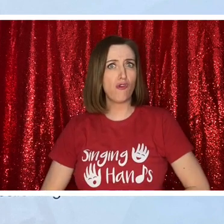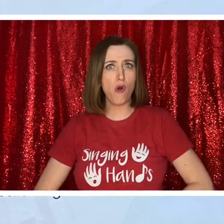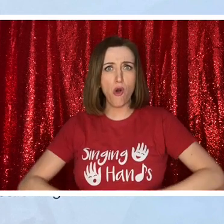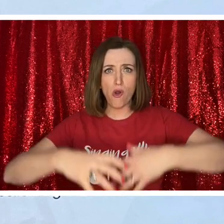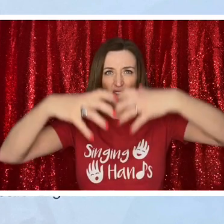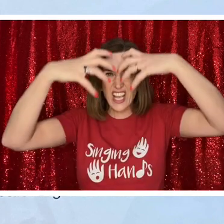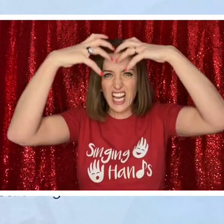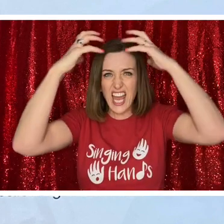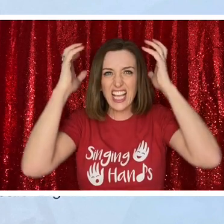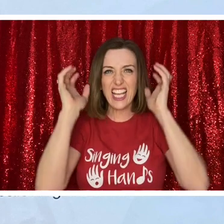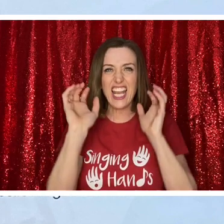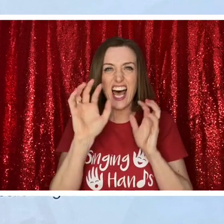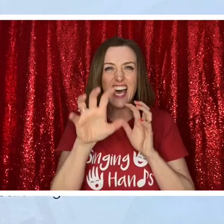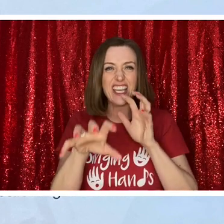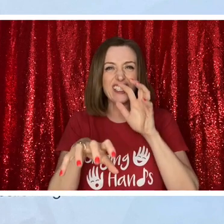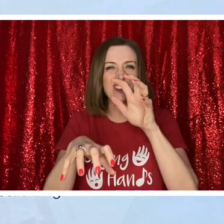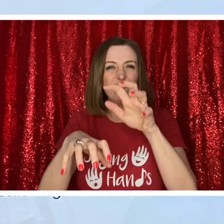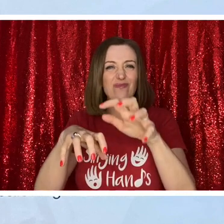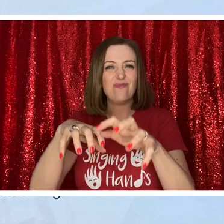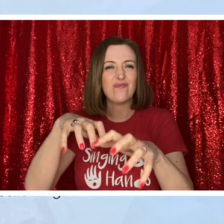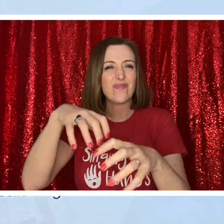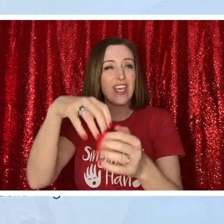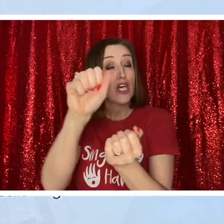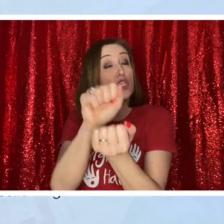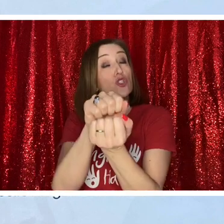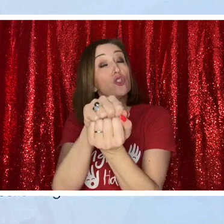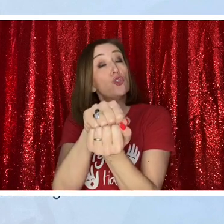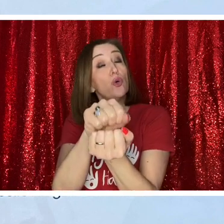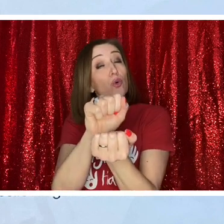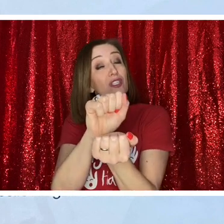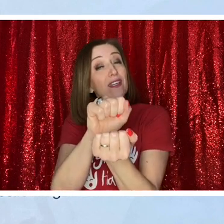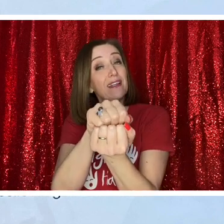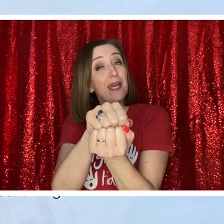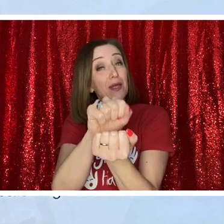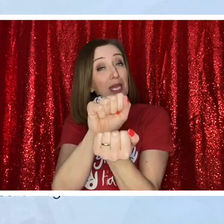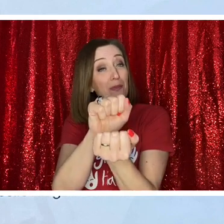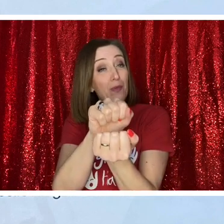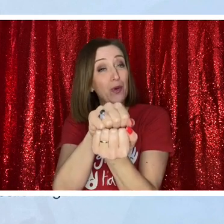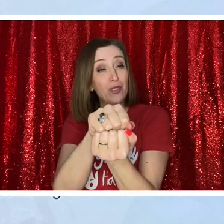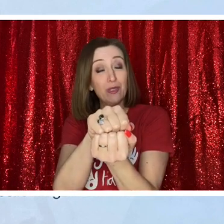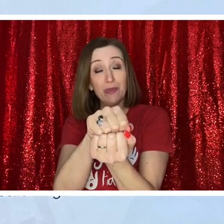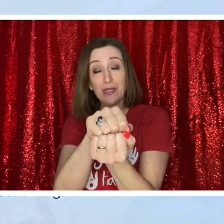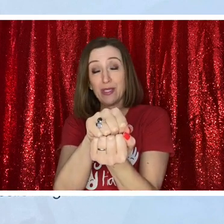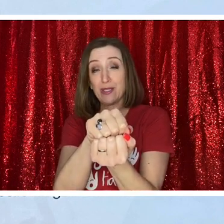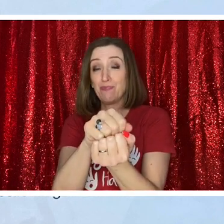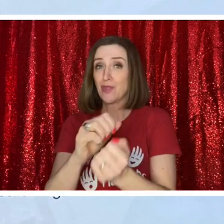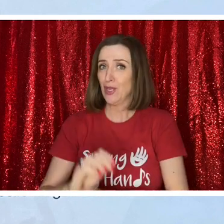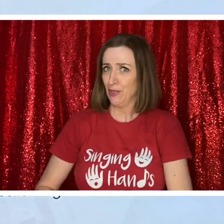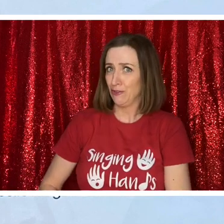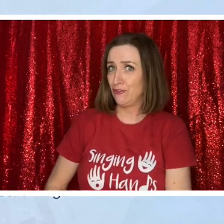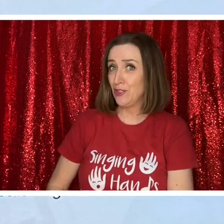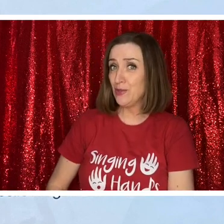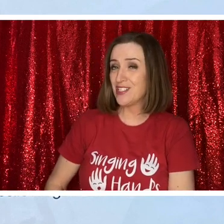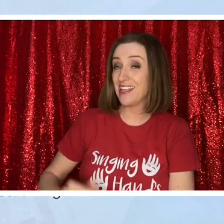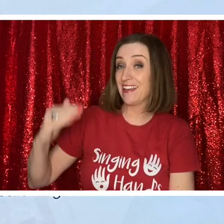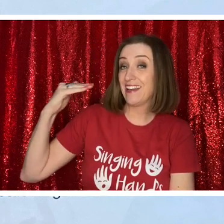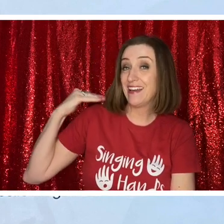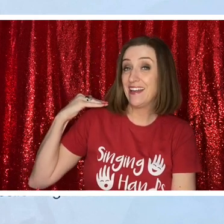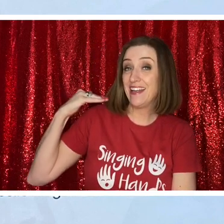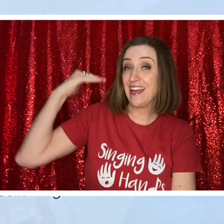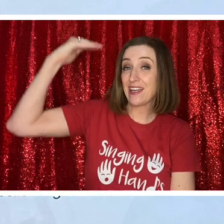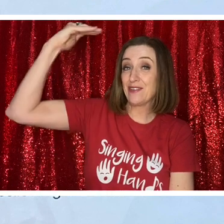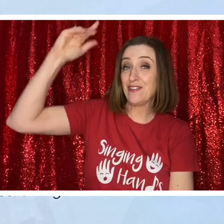roaring like a lion, snorting like a hippopotamus, fluting